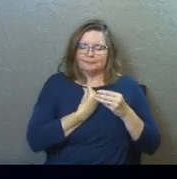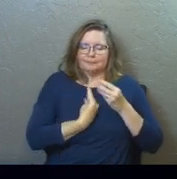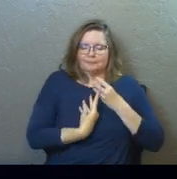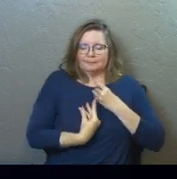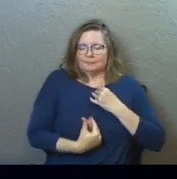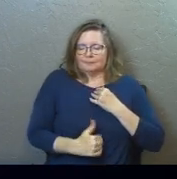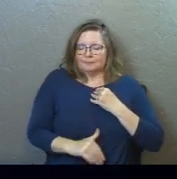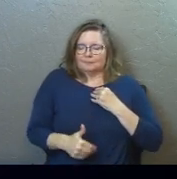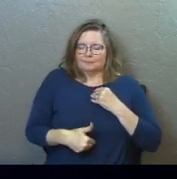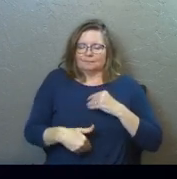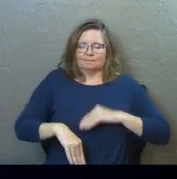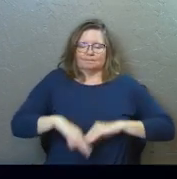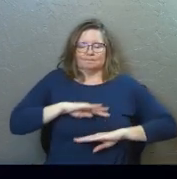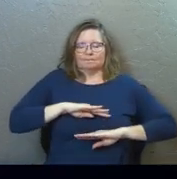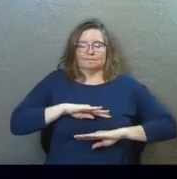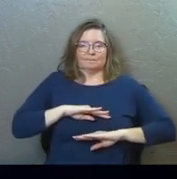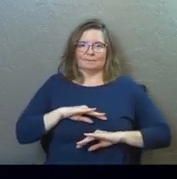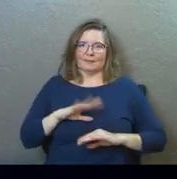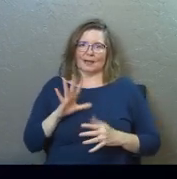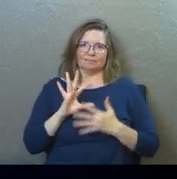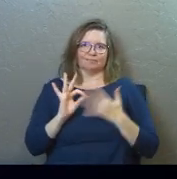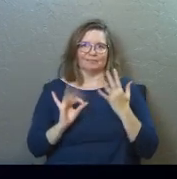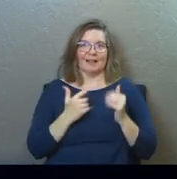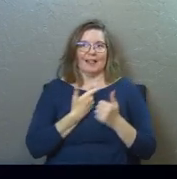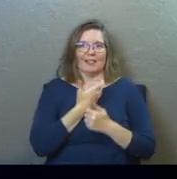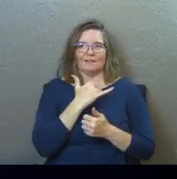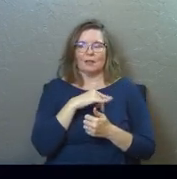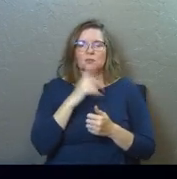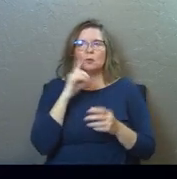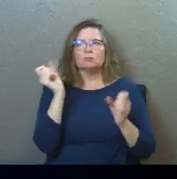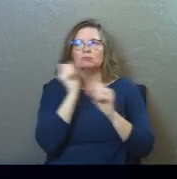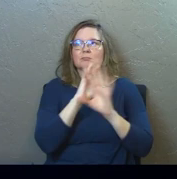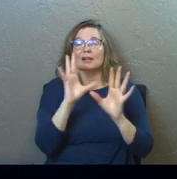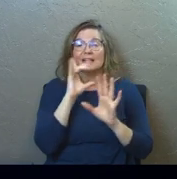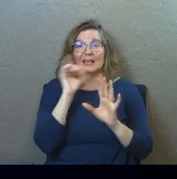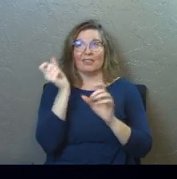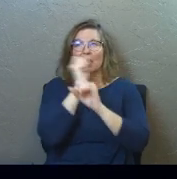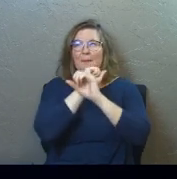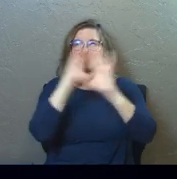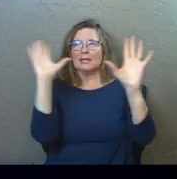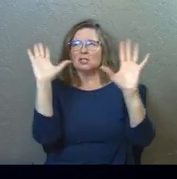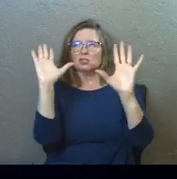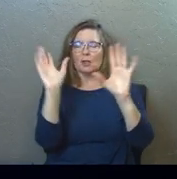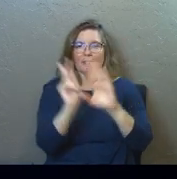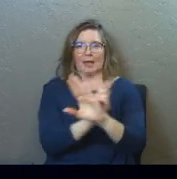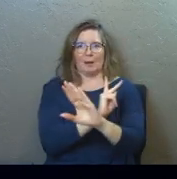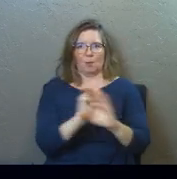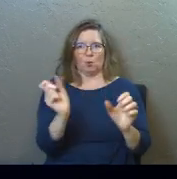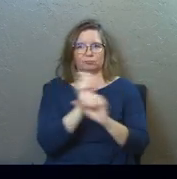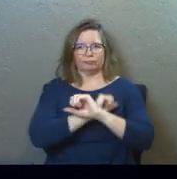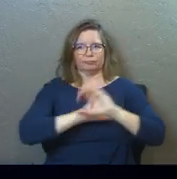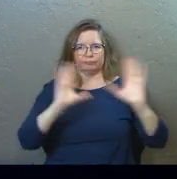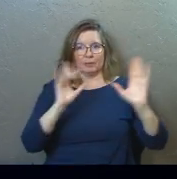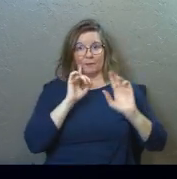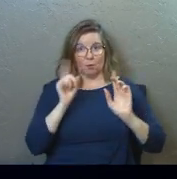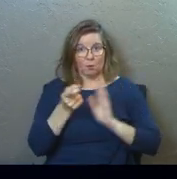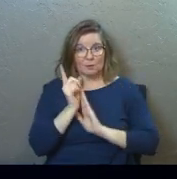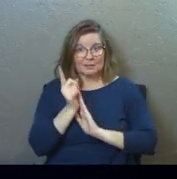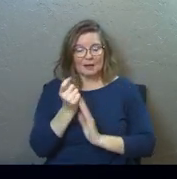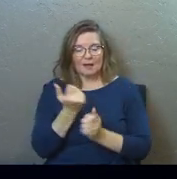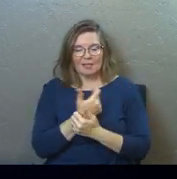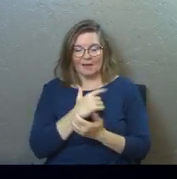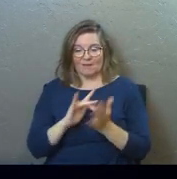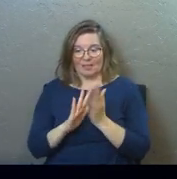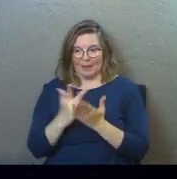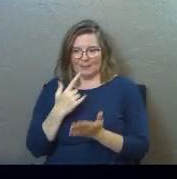inmost parts, choice morsels, I love that, so just like get that picture, that poetry picture there for a second, I